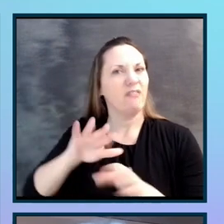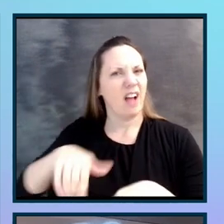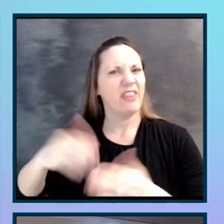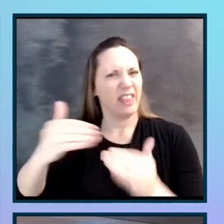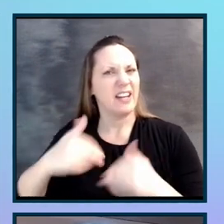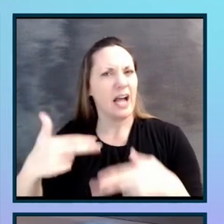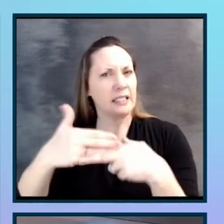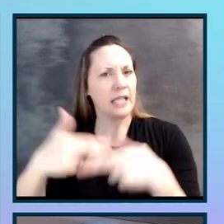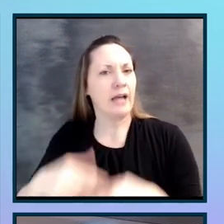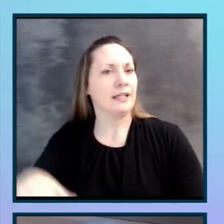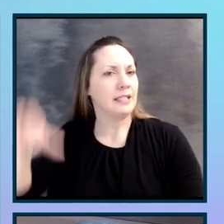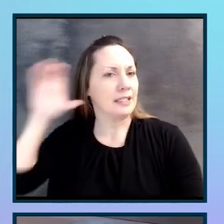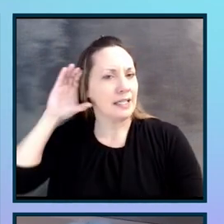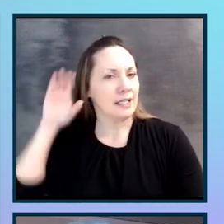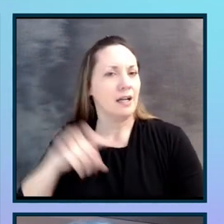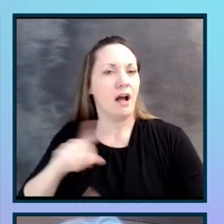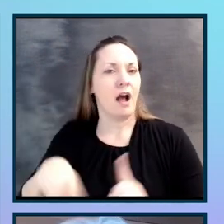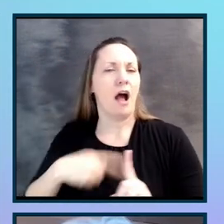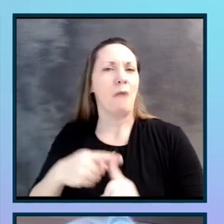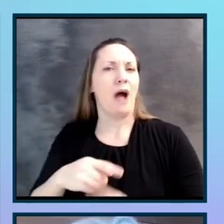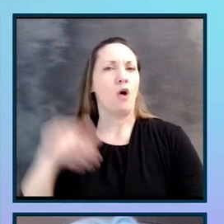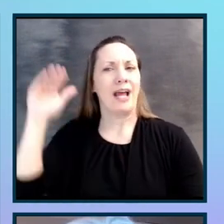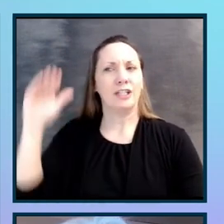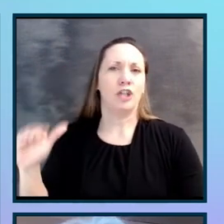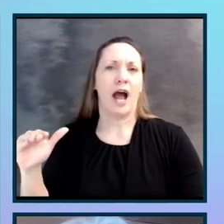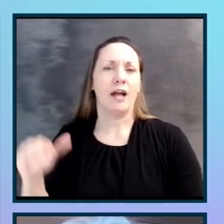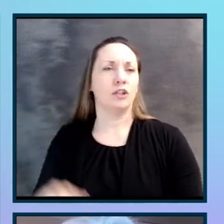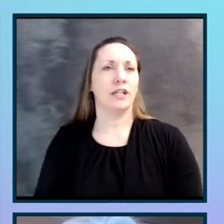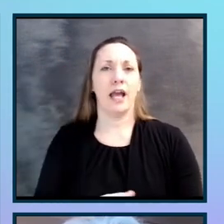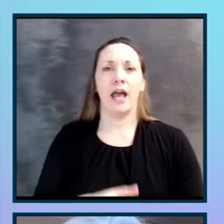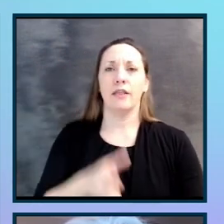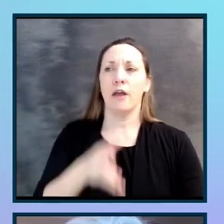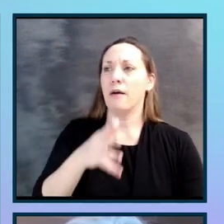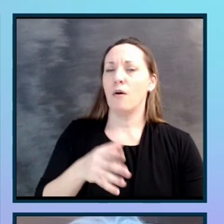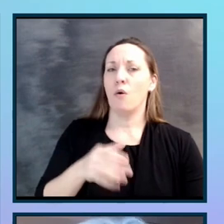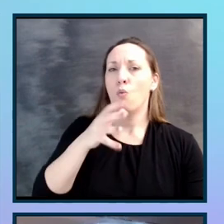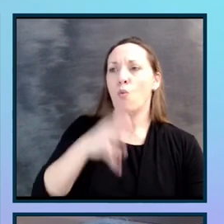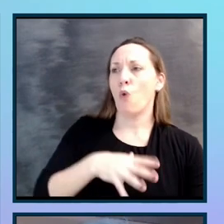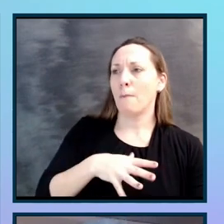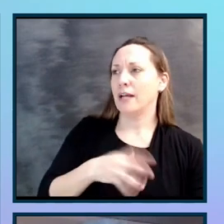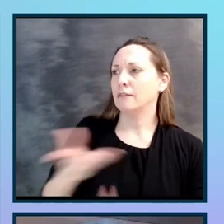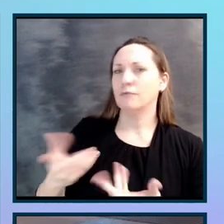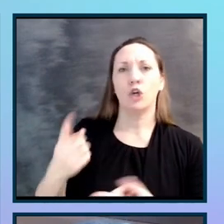black child and her mother talking, or an older woman talking in sign language and listening.